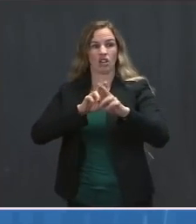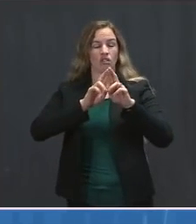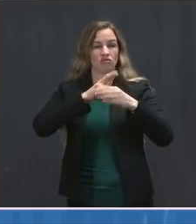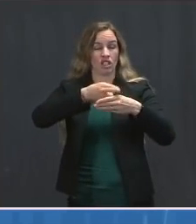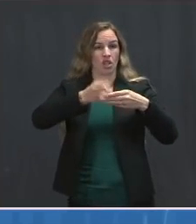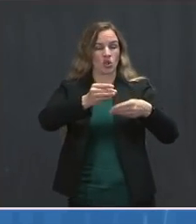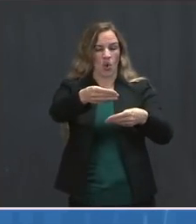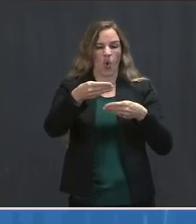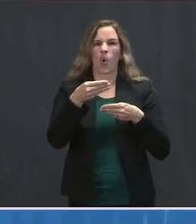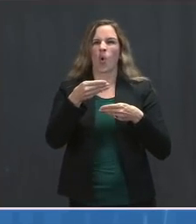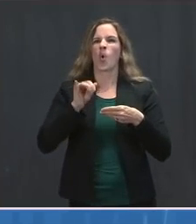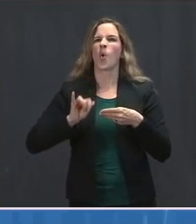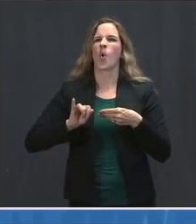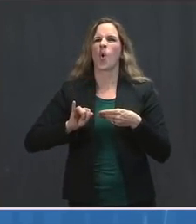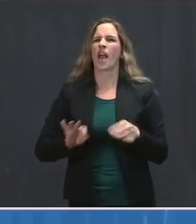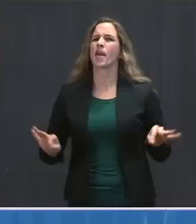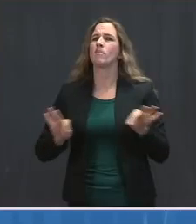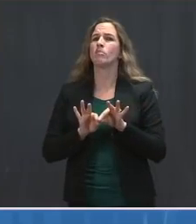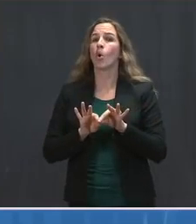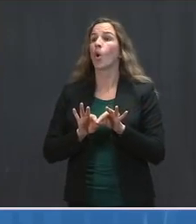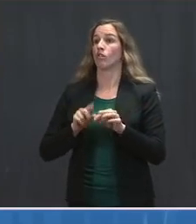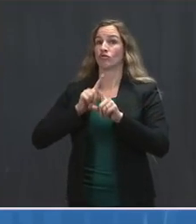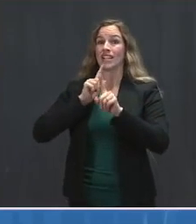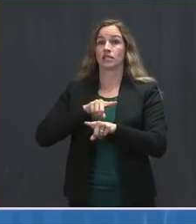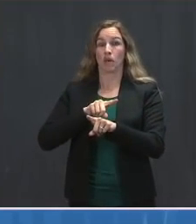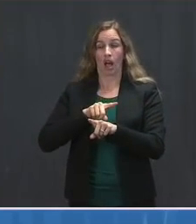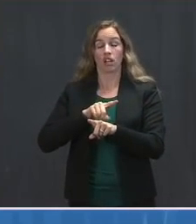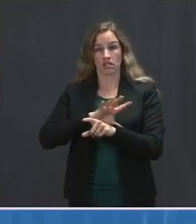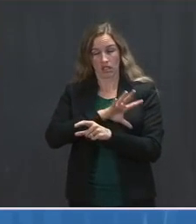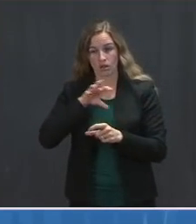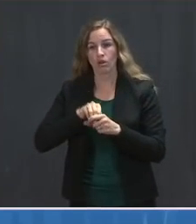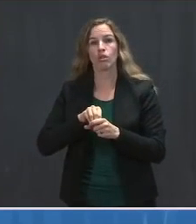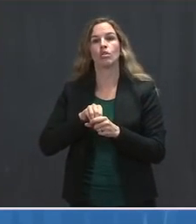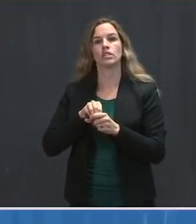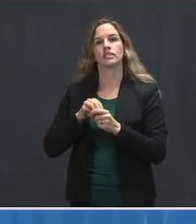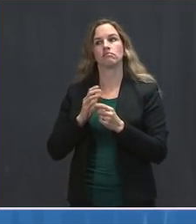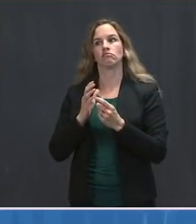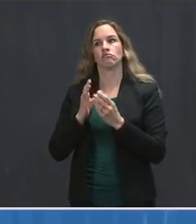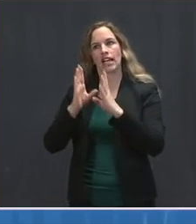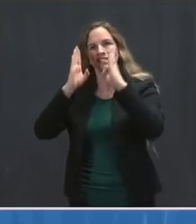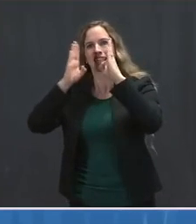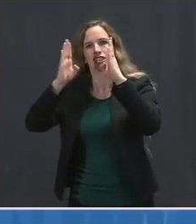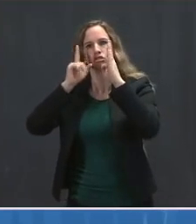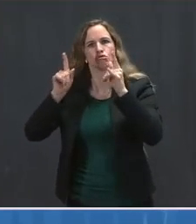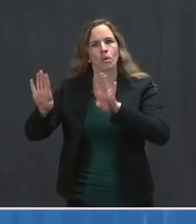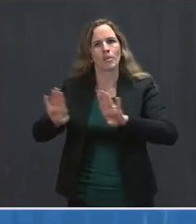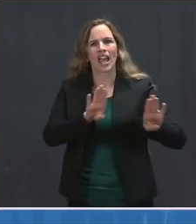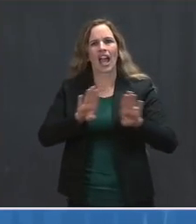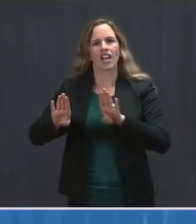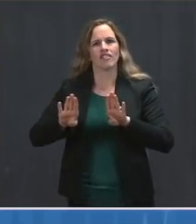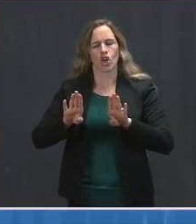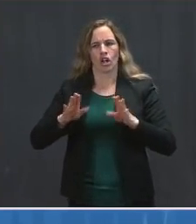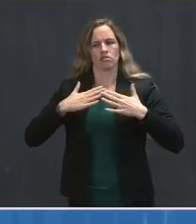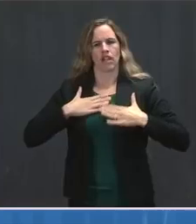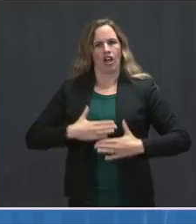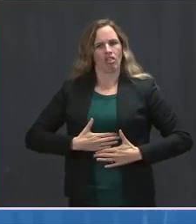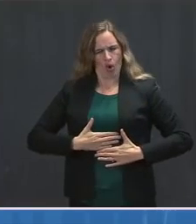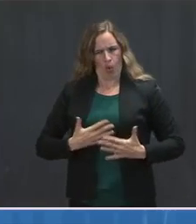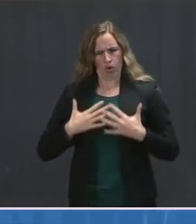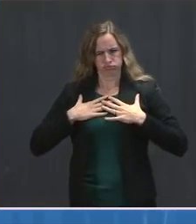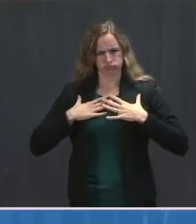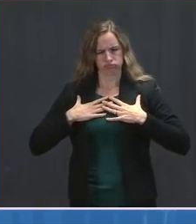to the COVID-19 pandemic includes attention to behavioral health needs of communities. And it reminds us that the